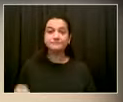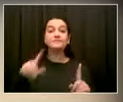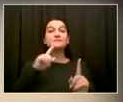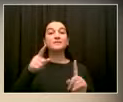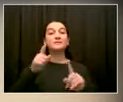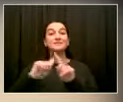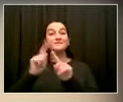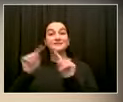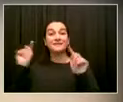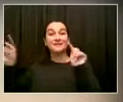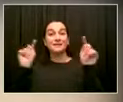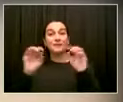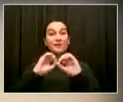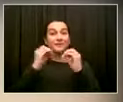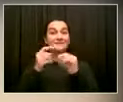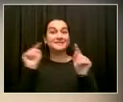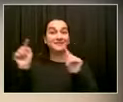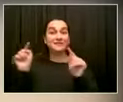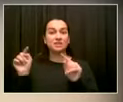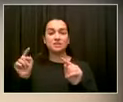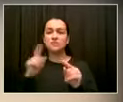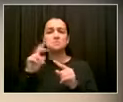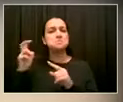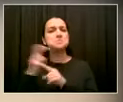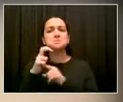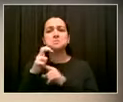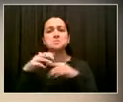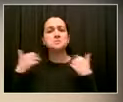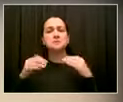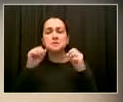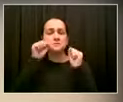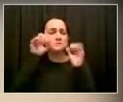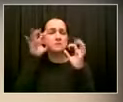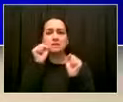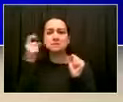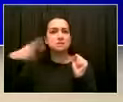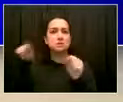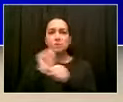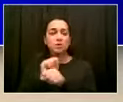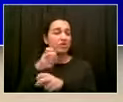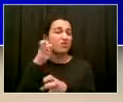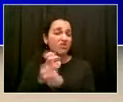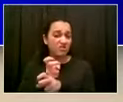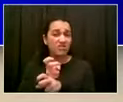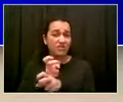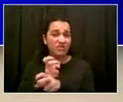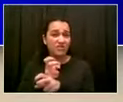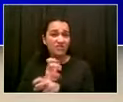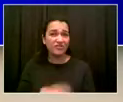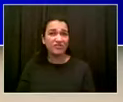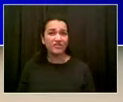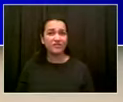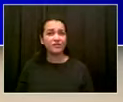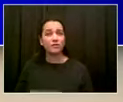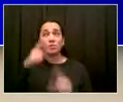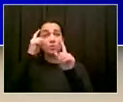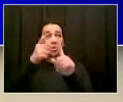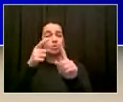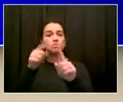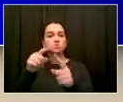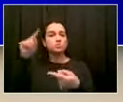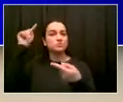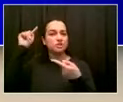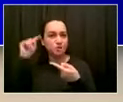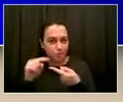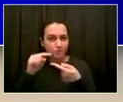people first and make sure we end the systemic gun violence in our community. Thank you. Thank you so much, Kevin. And, Kevin, thank you again. It takes